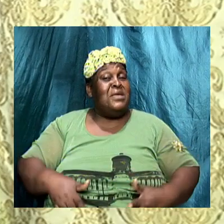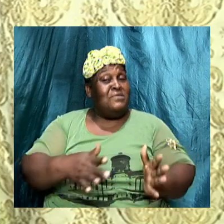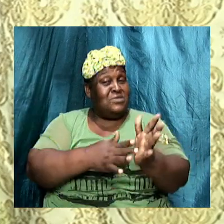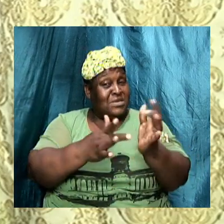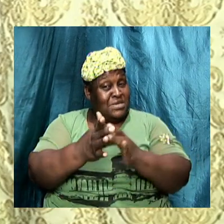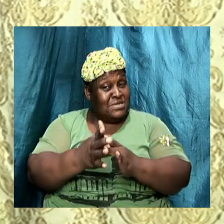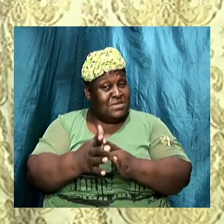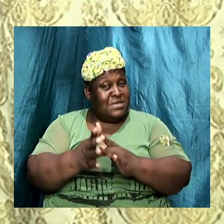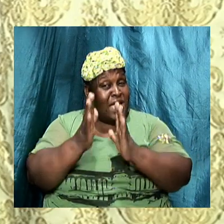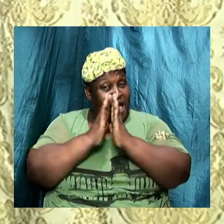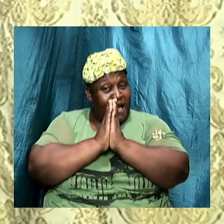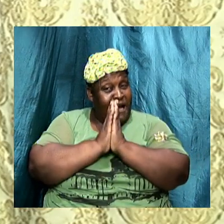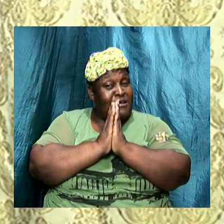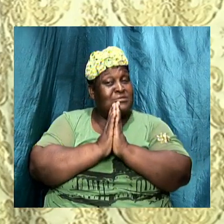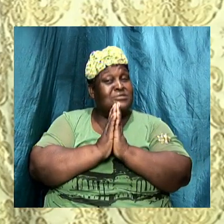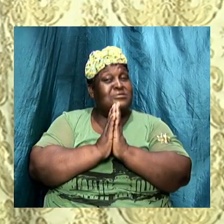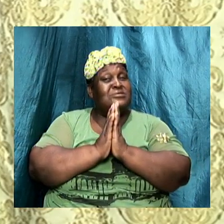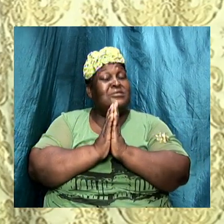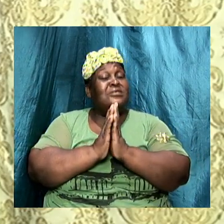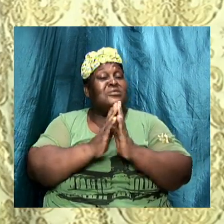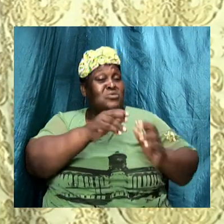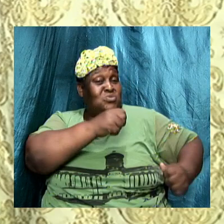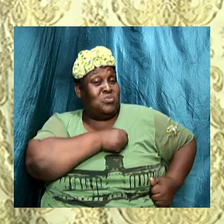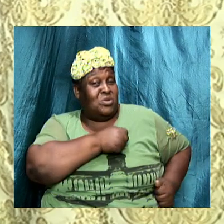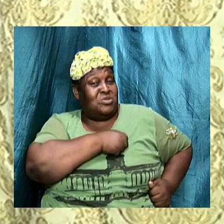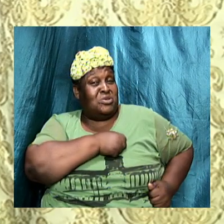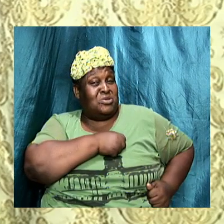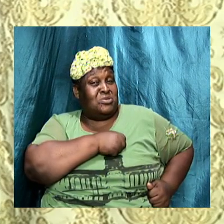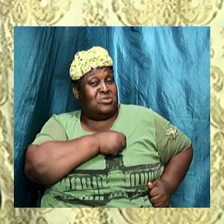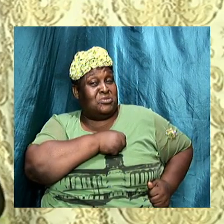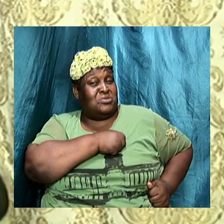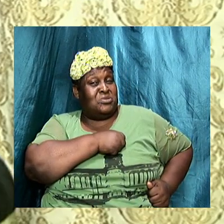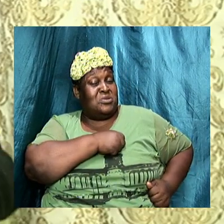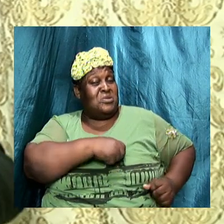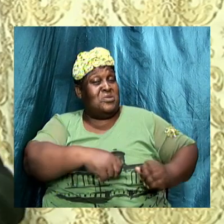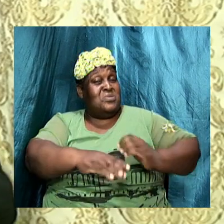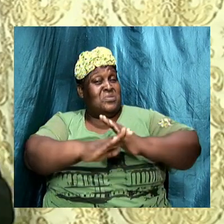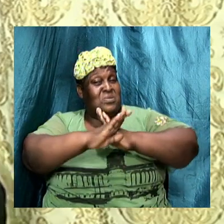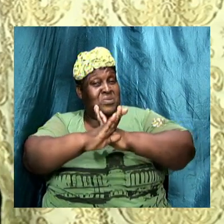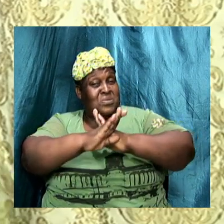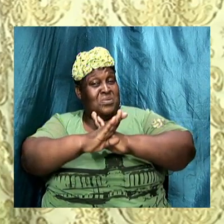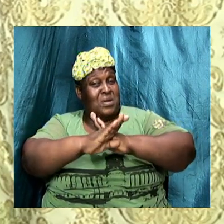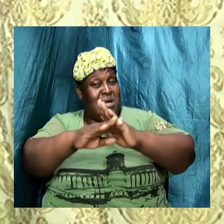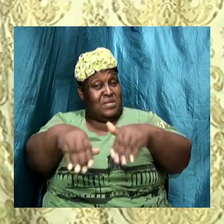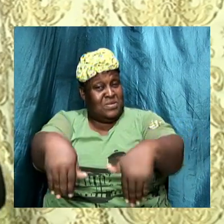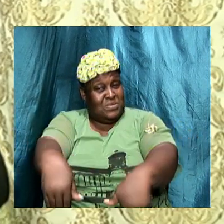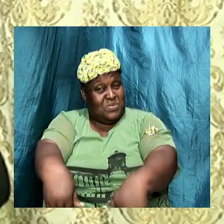to guard the tomb although they did not believe that such thing